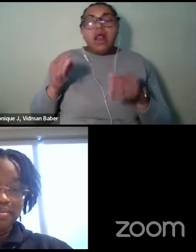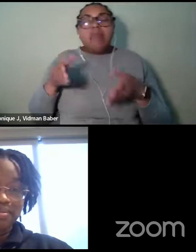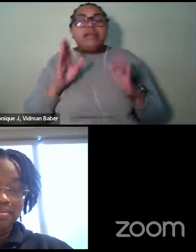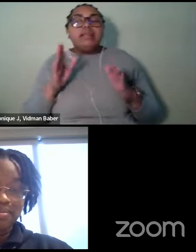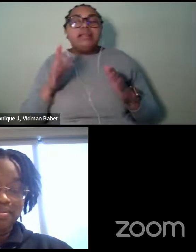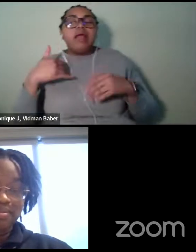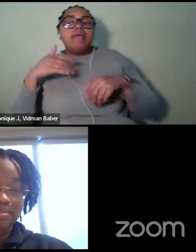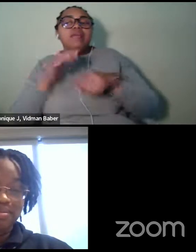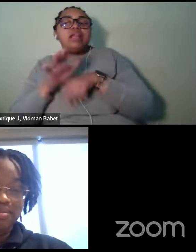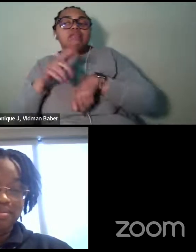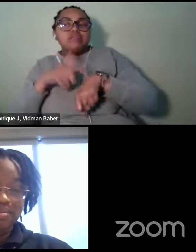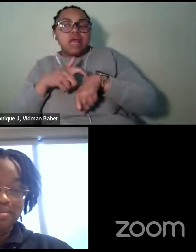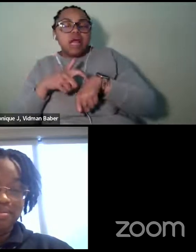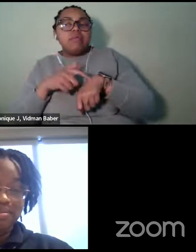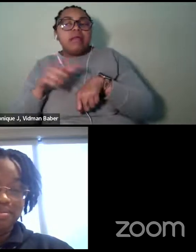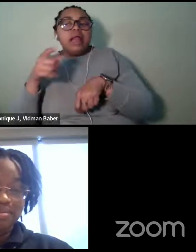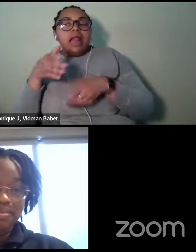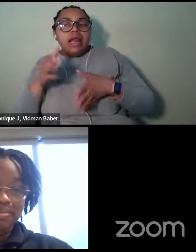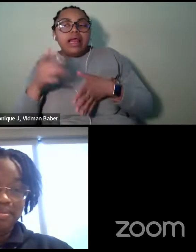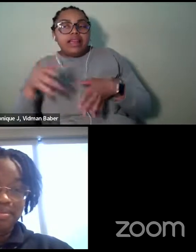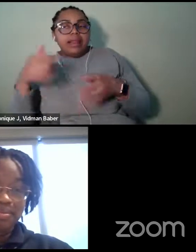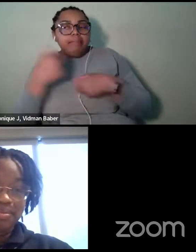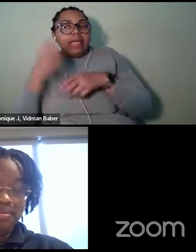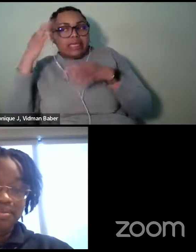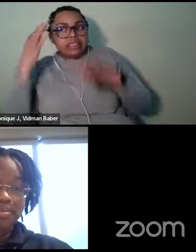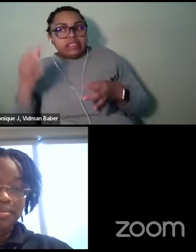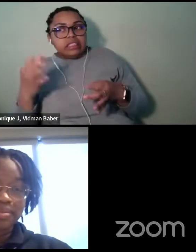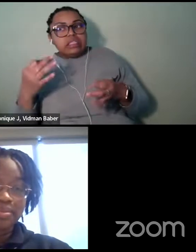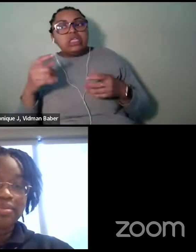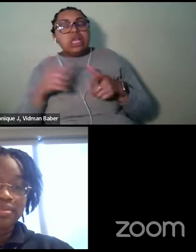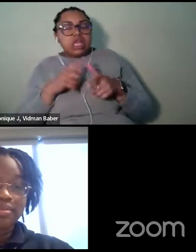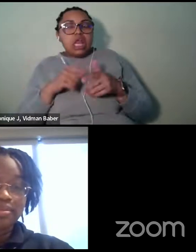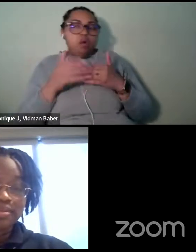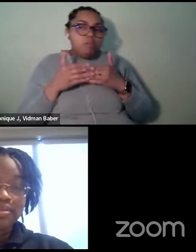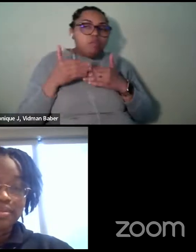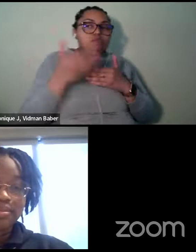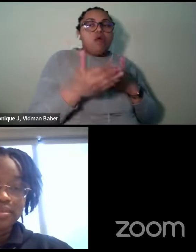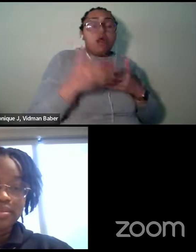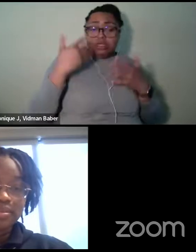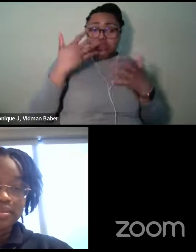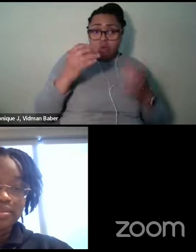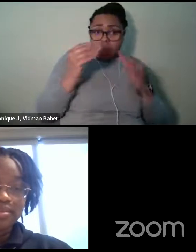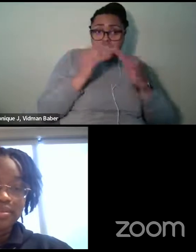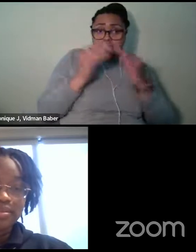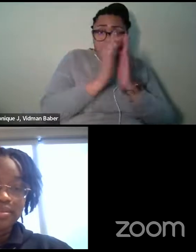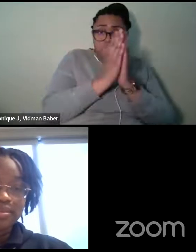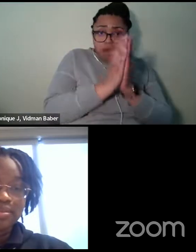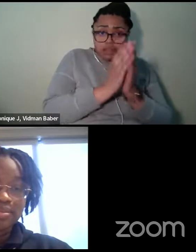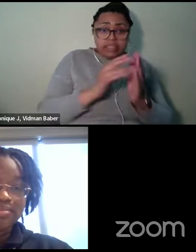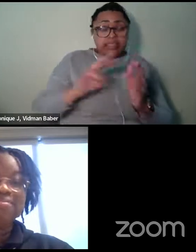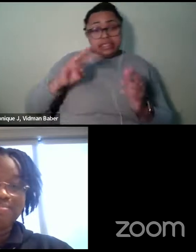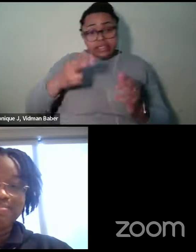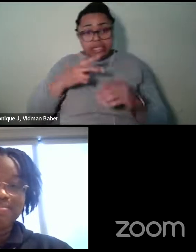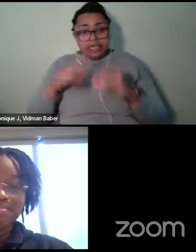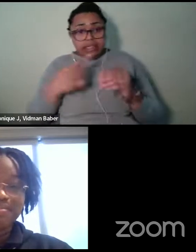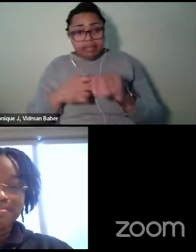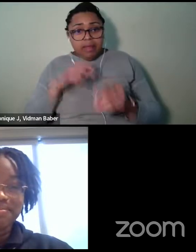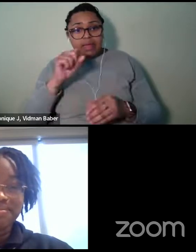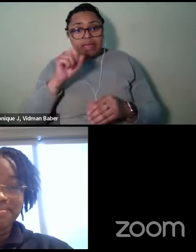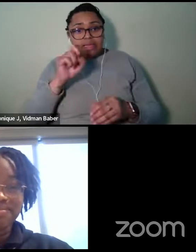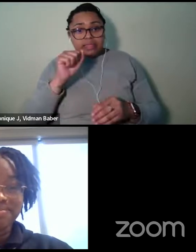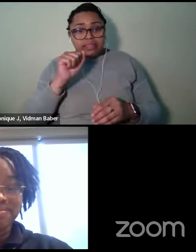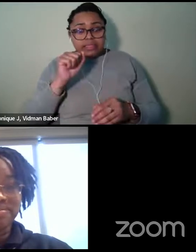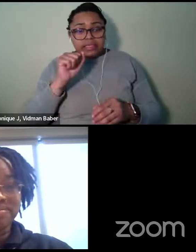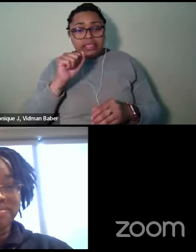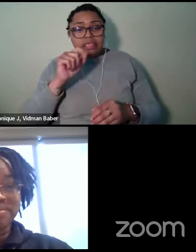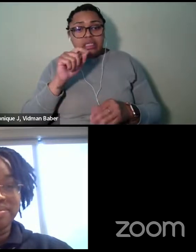and then I'll, I'll move on because I do want it to be a, a series. And the second one is about, you know, sea turtles. And then now that I